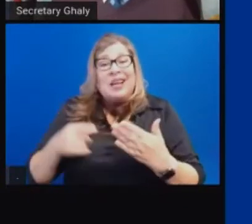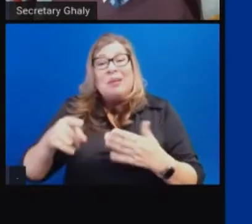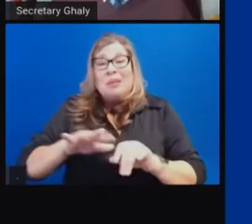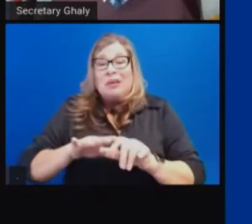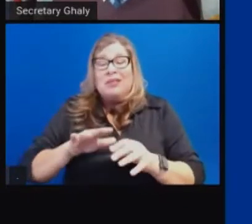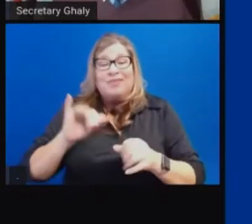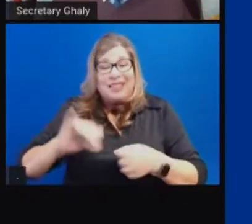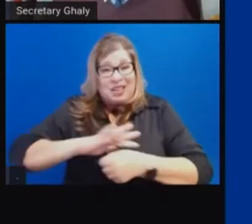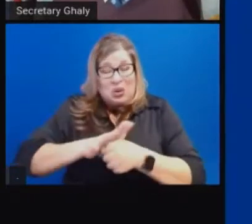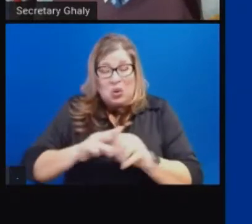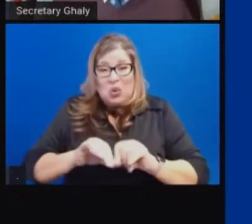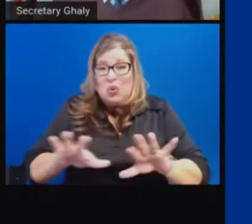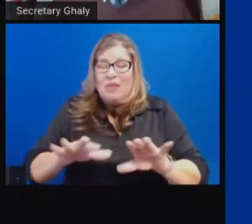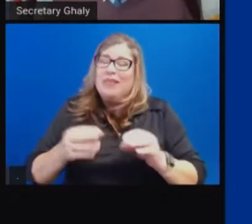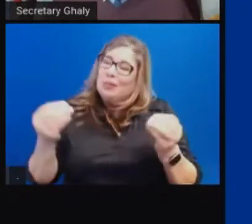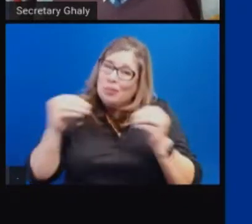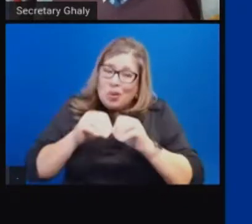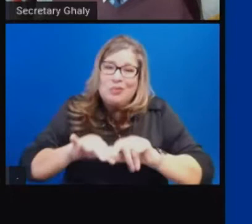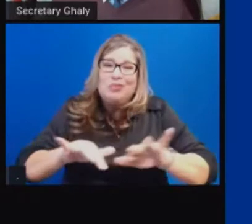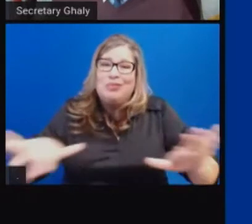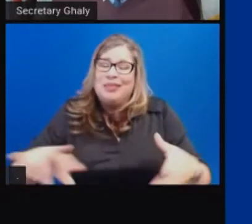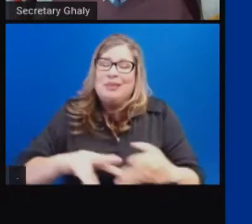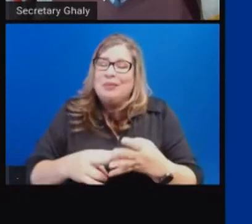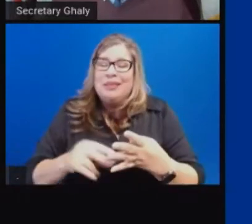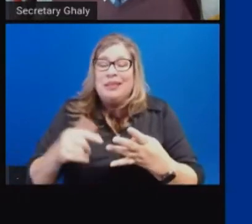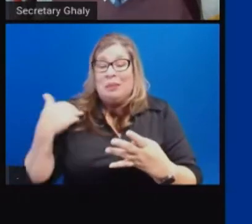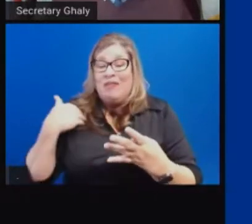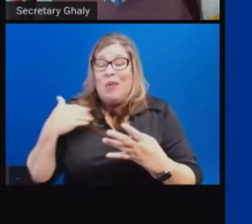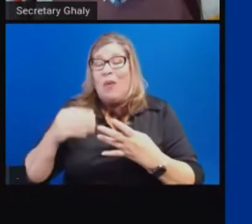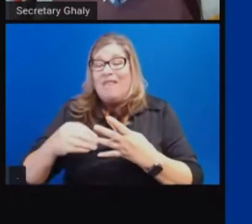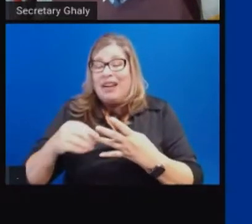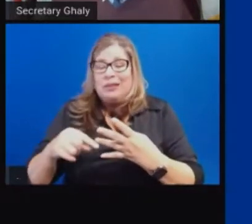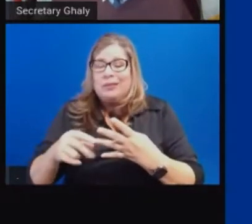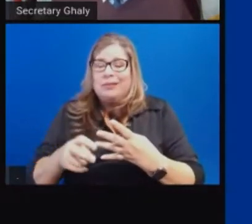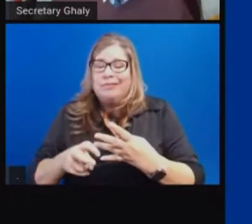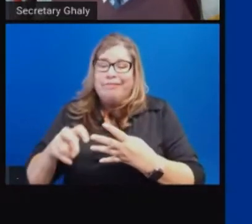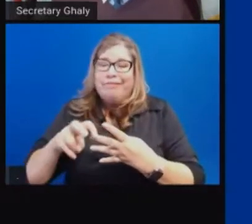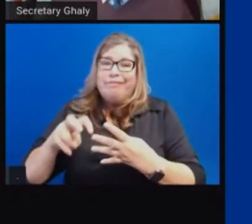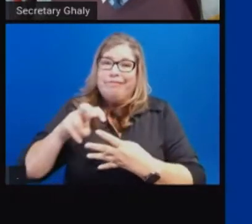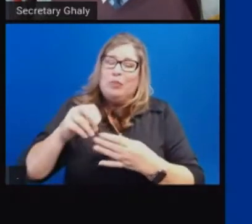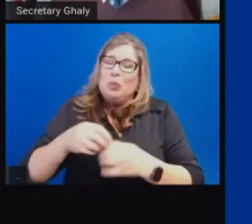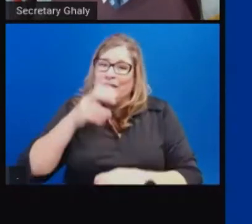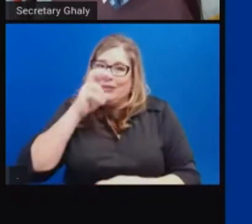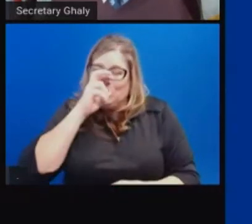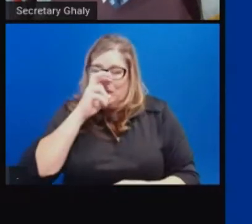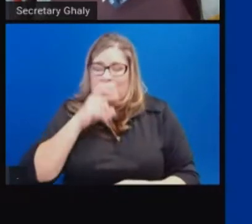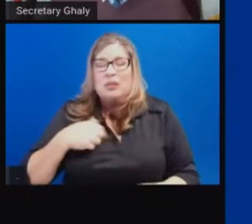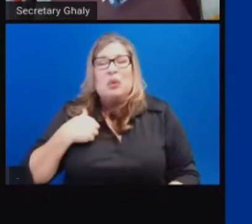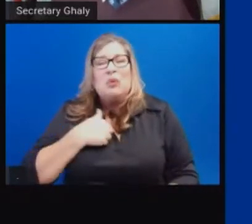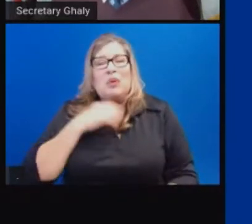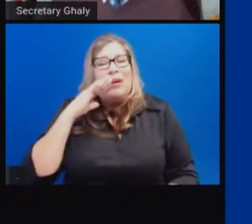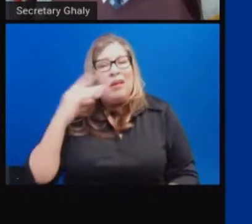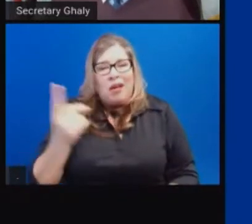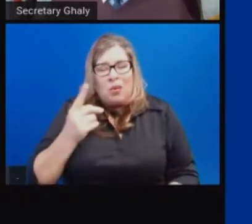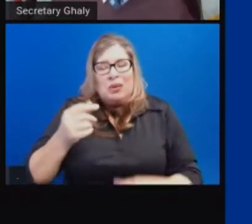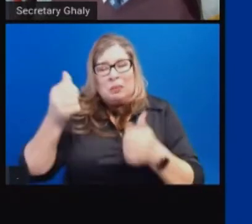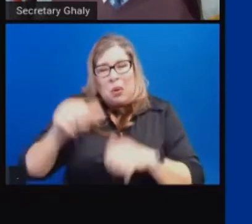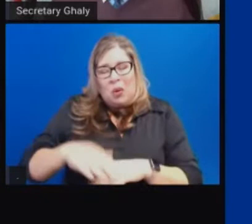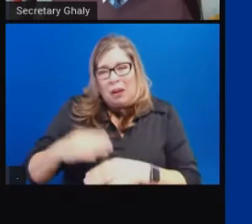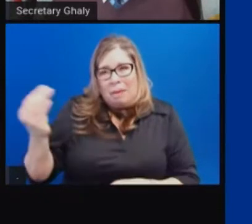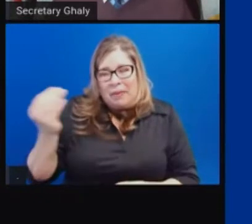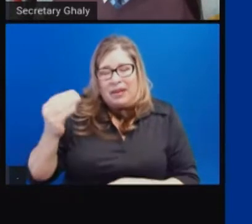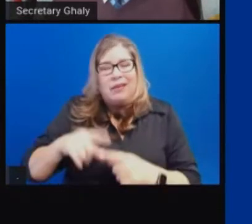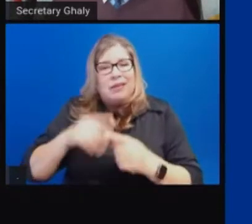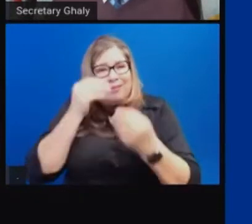keep you updated on a weekly basis. We run that data on Monday, post it and share it with you on Tuesdays, and look forward to